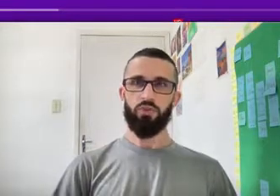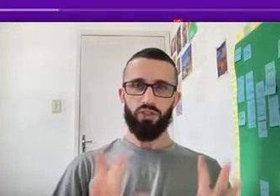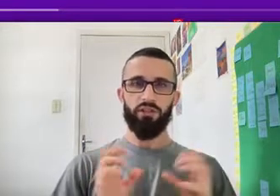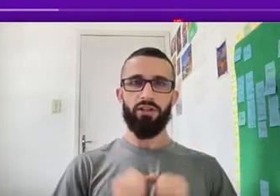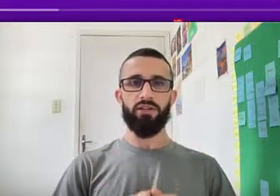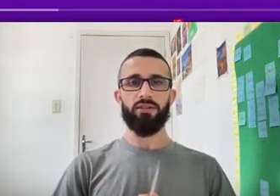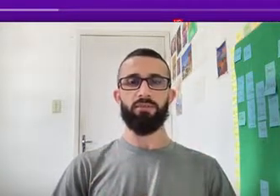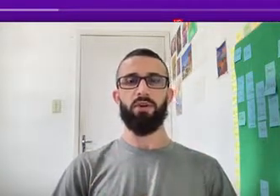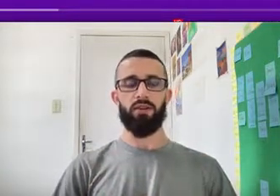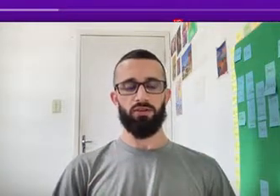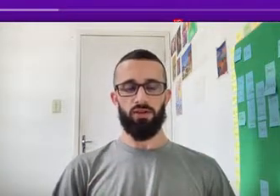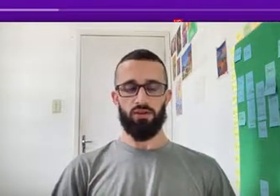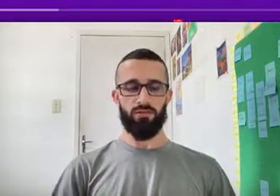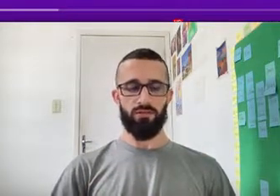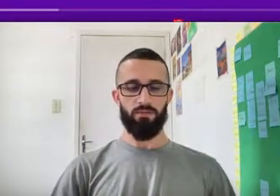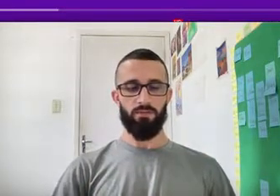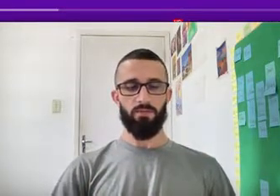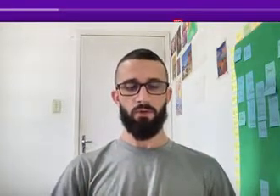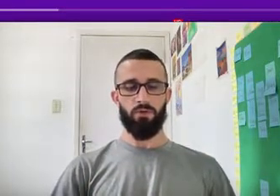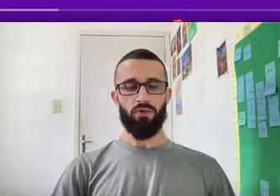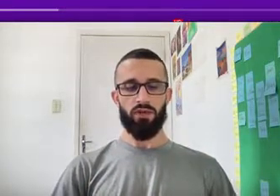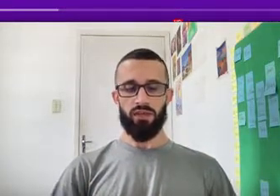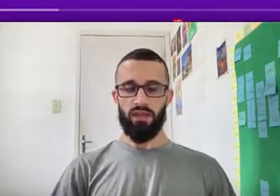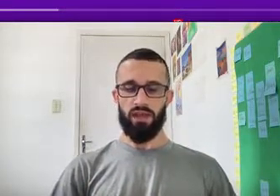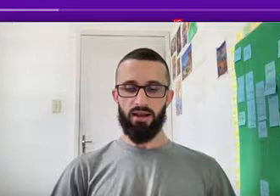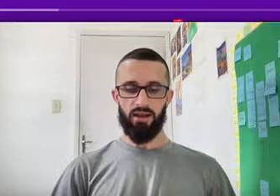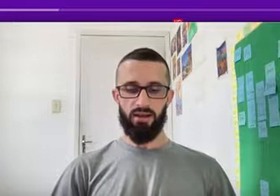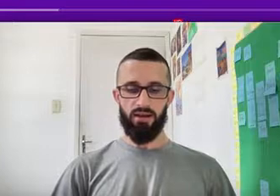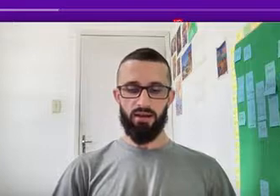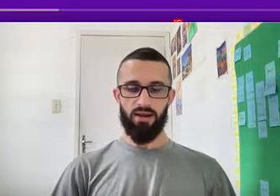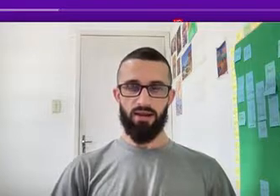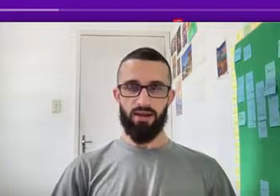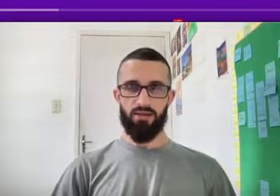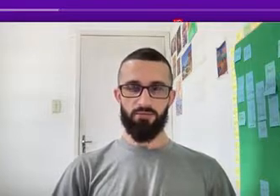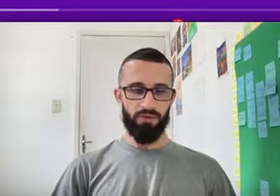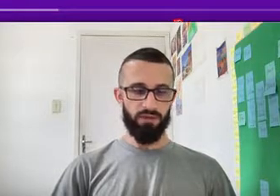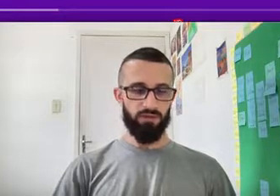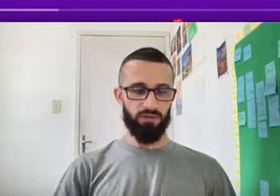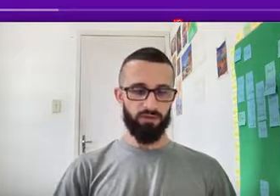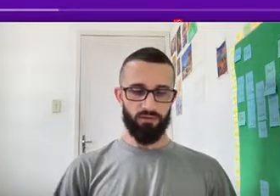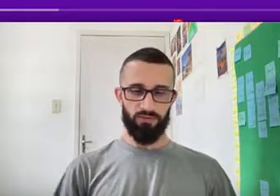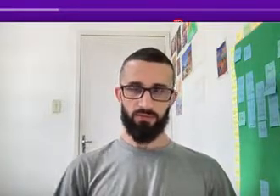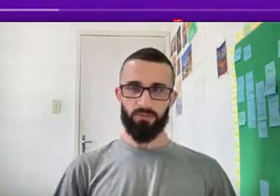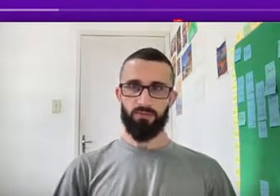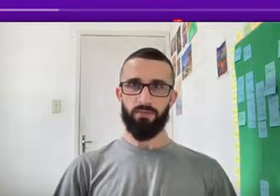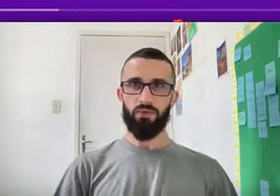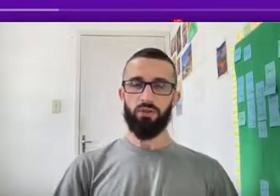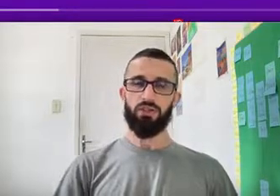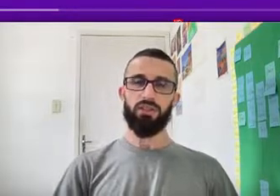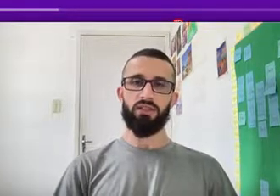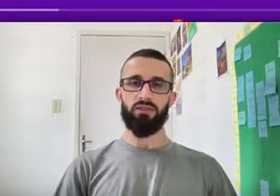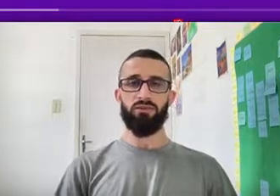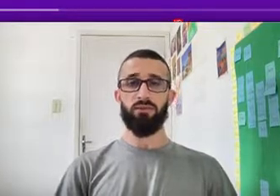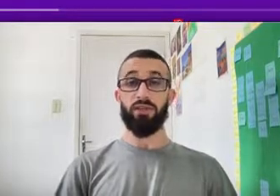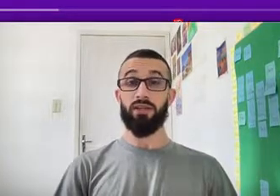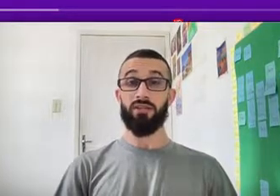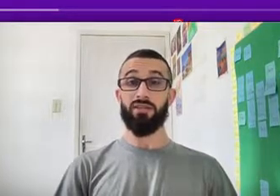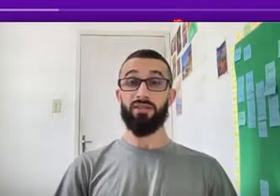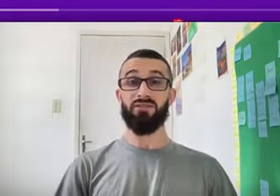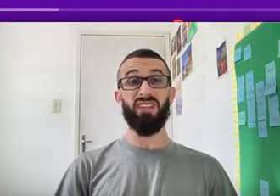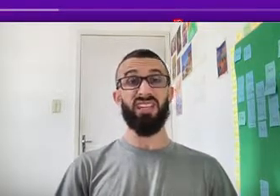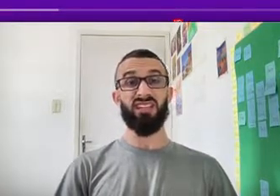Just Look Olha Só O Que Que Ela Fez What She Did